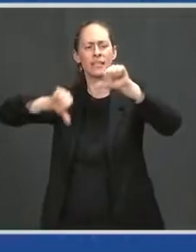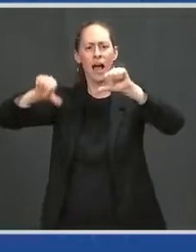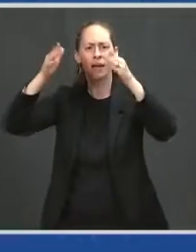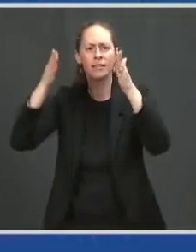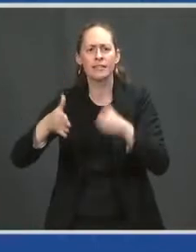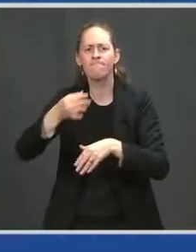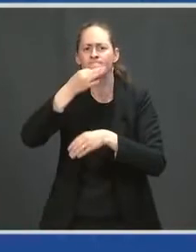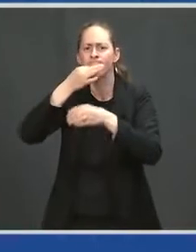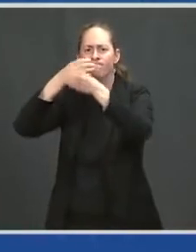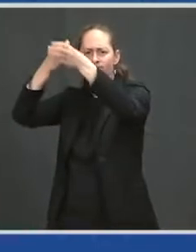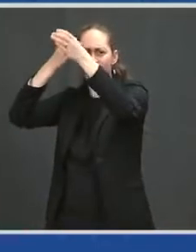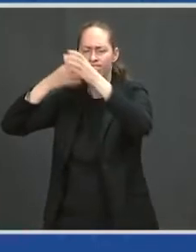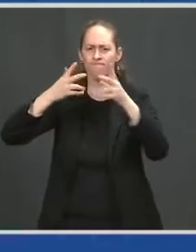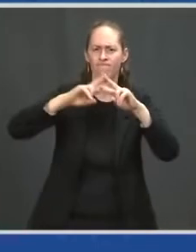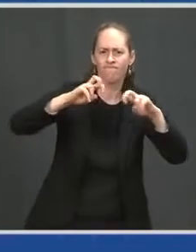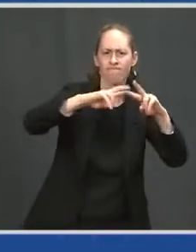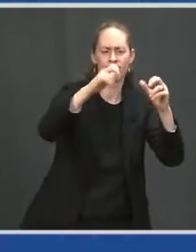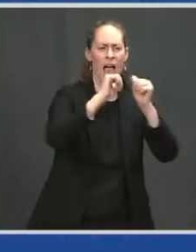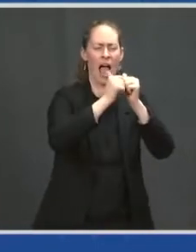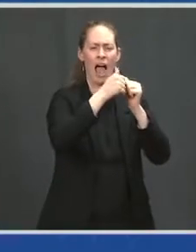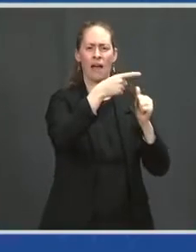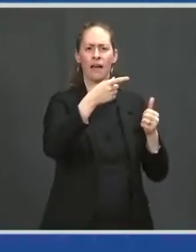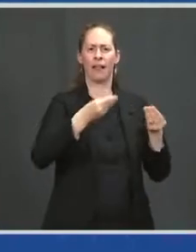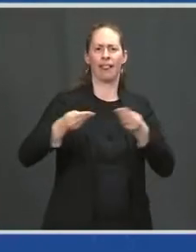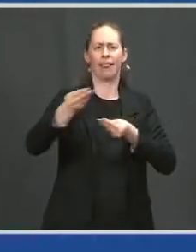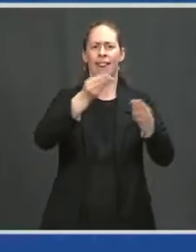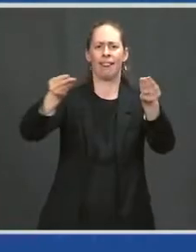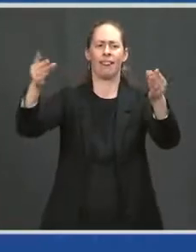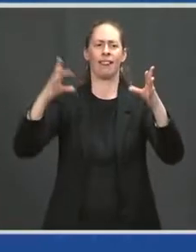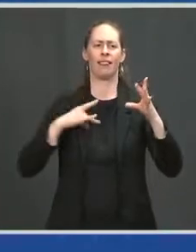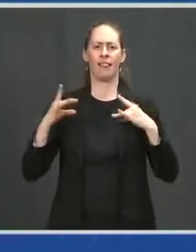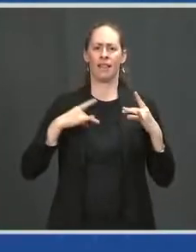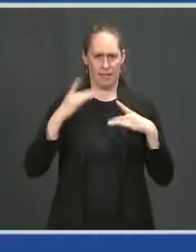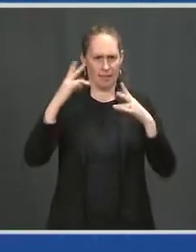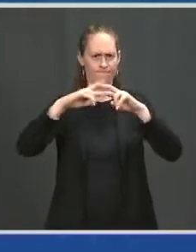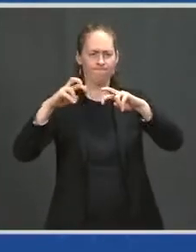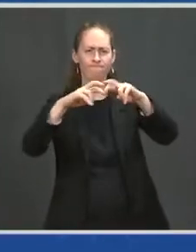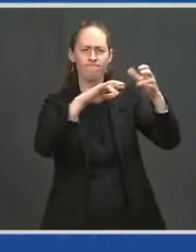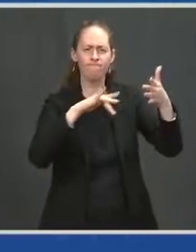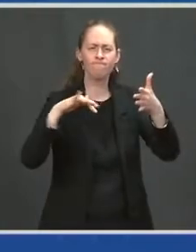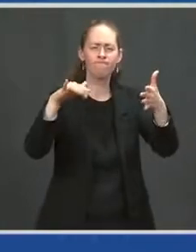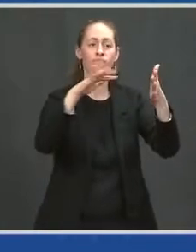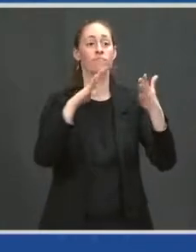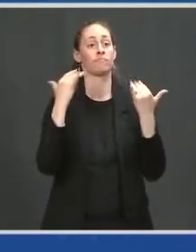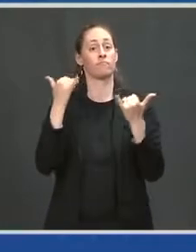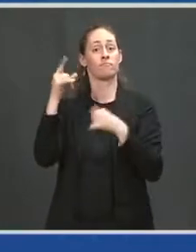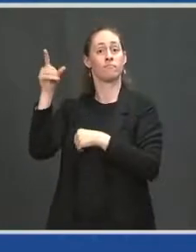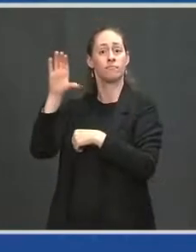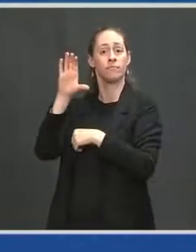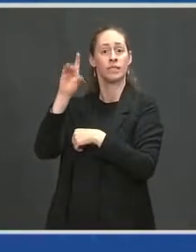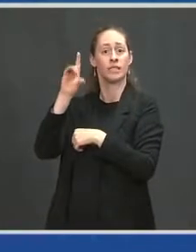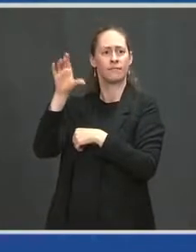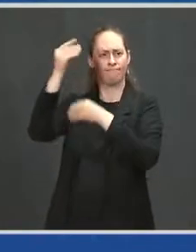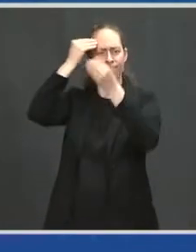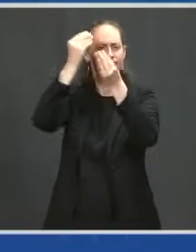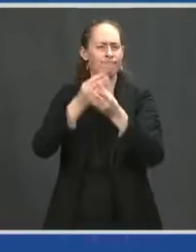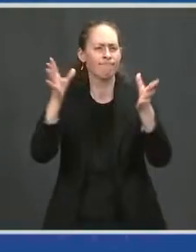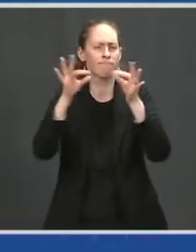transmitted. Earlier today, the CDC made an important announcement. Starting today,